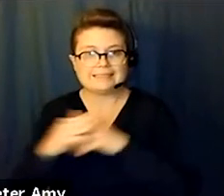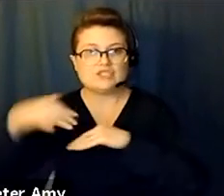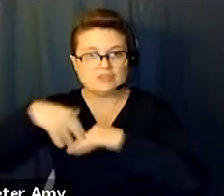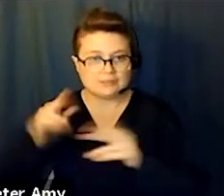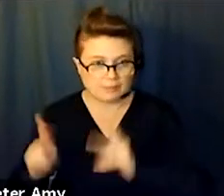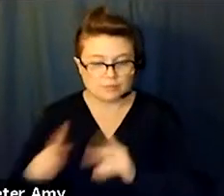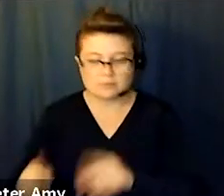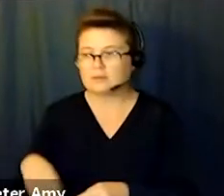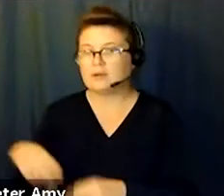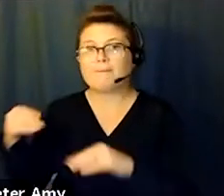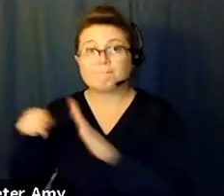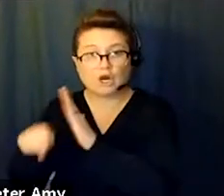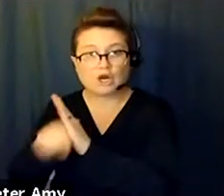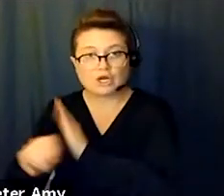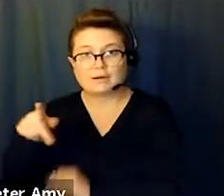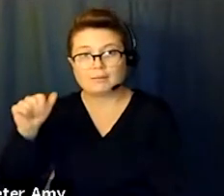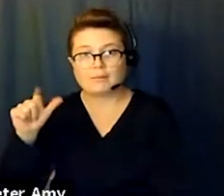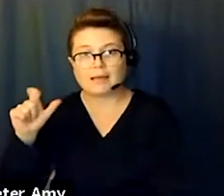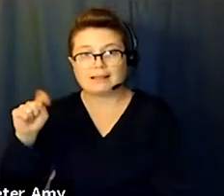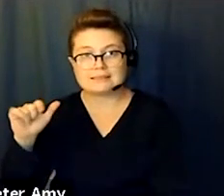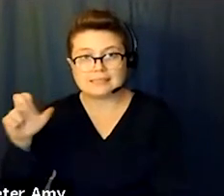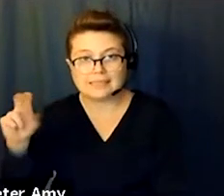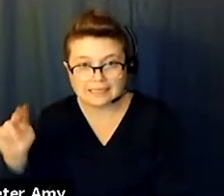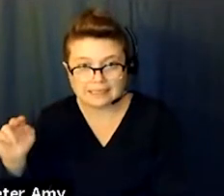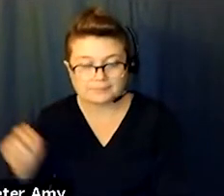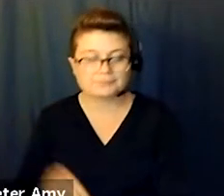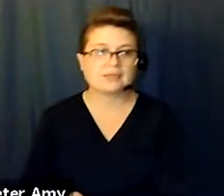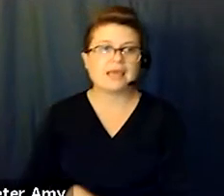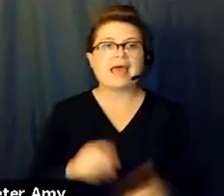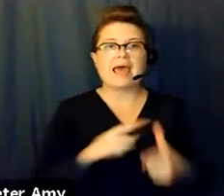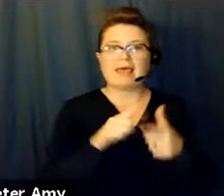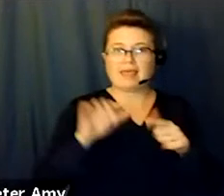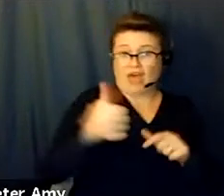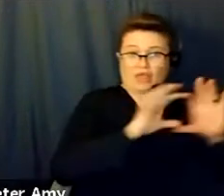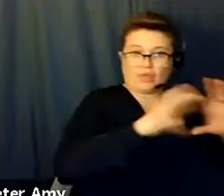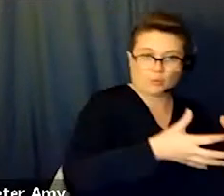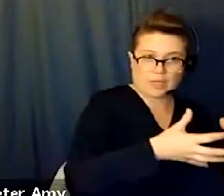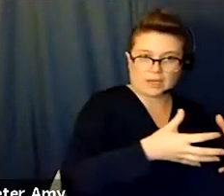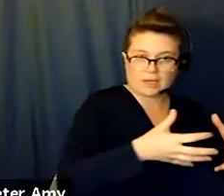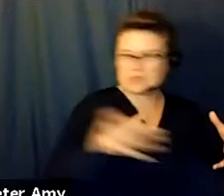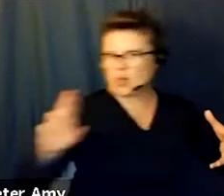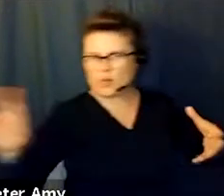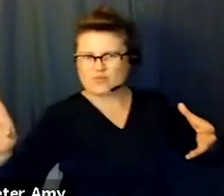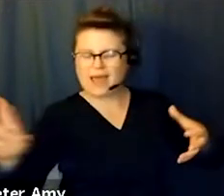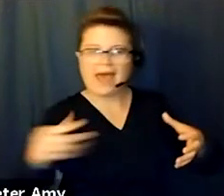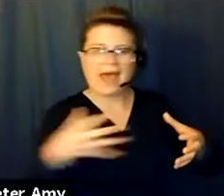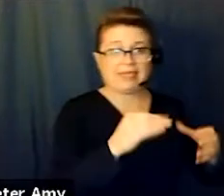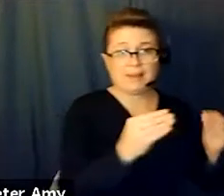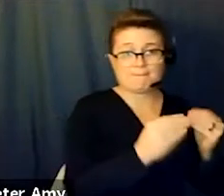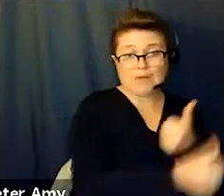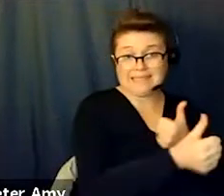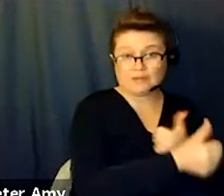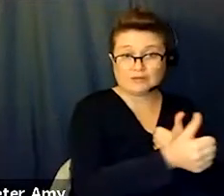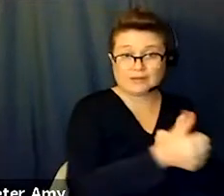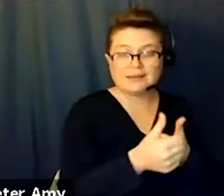Palestinians. Then you have another wing, which I think is a more dangerous wing, in my opinion. And